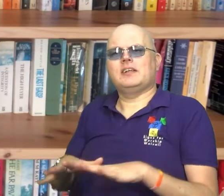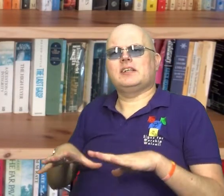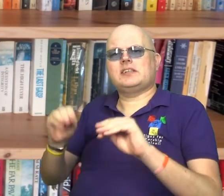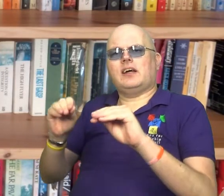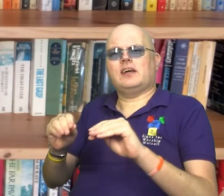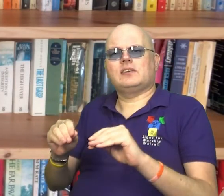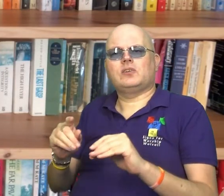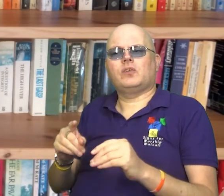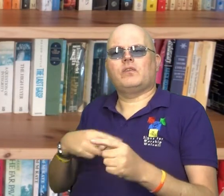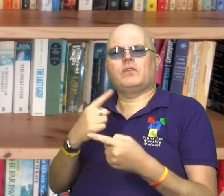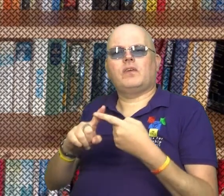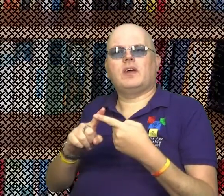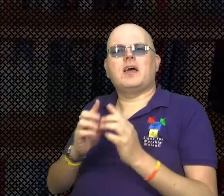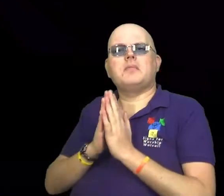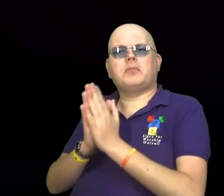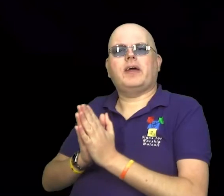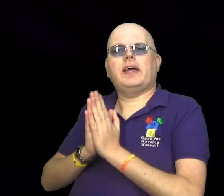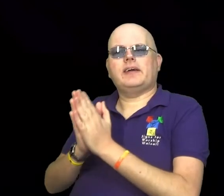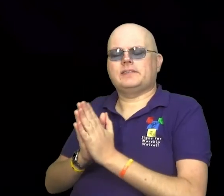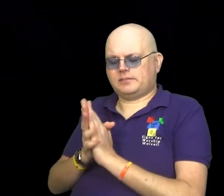off by thinking about prayer.